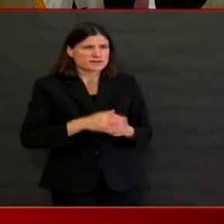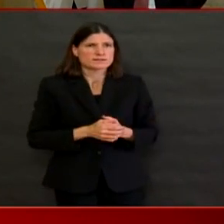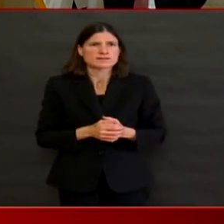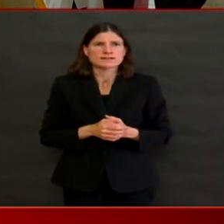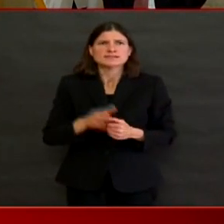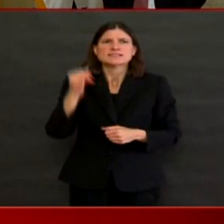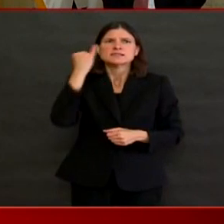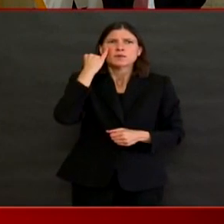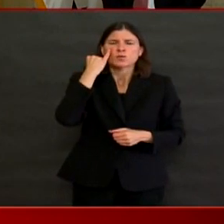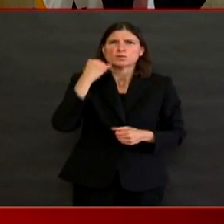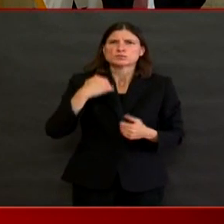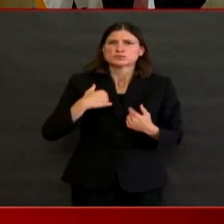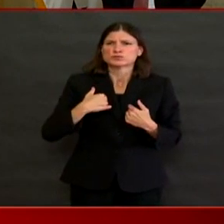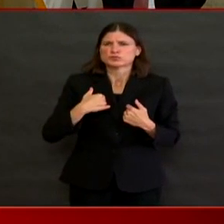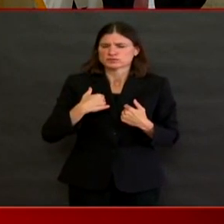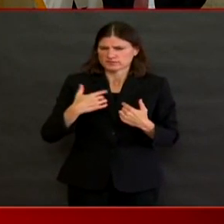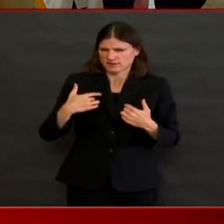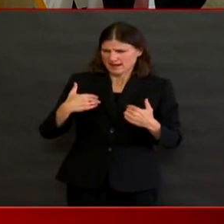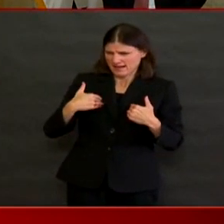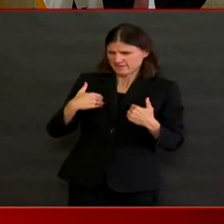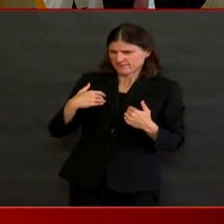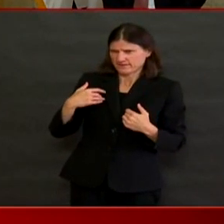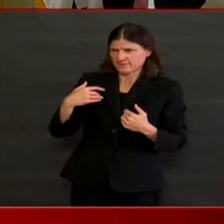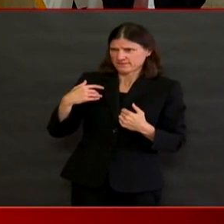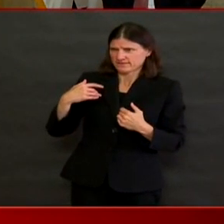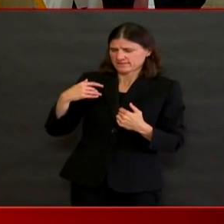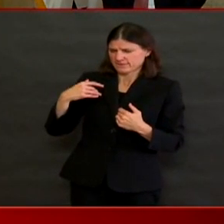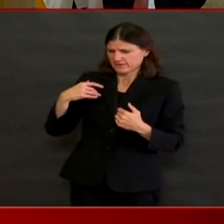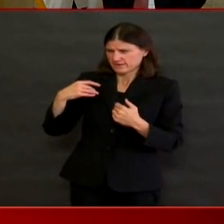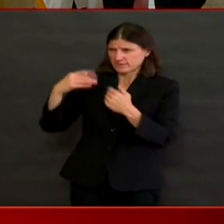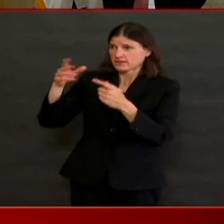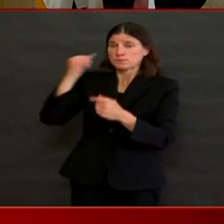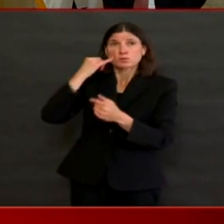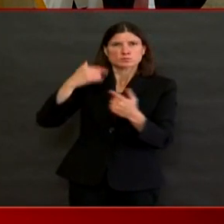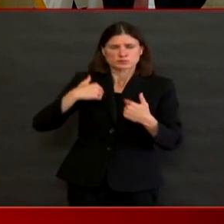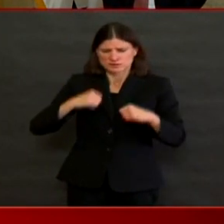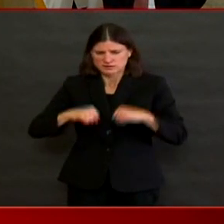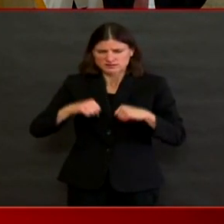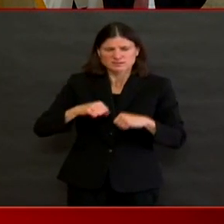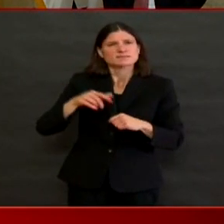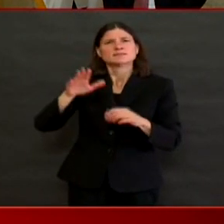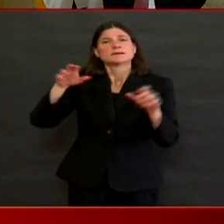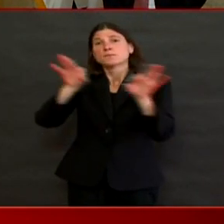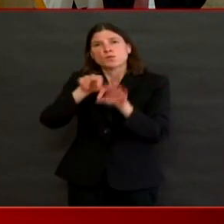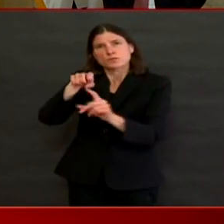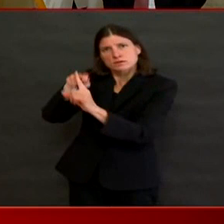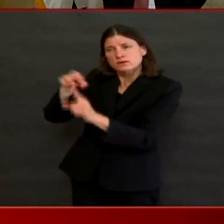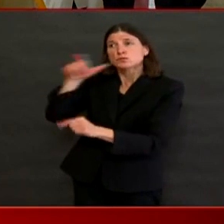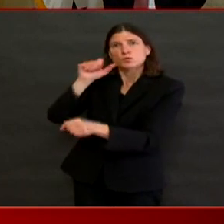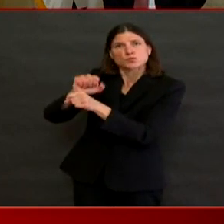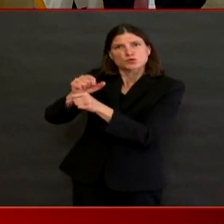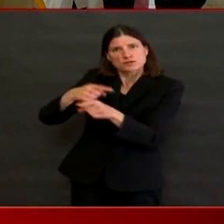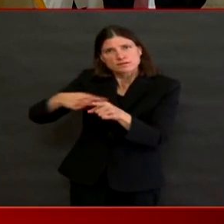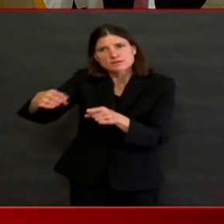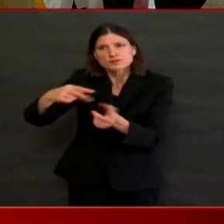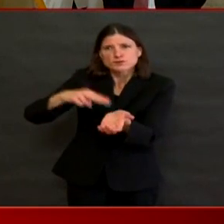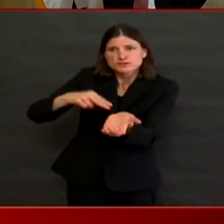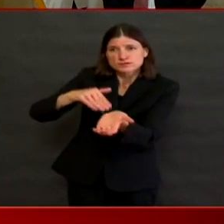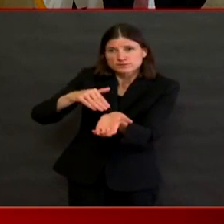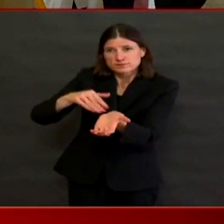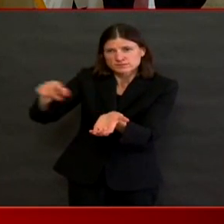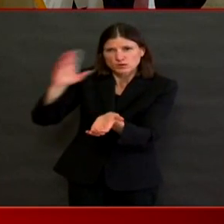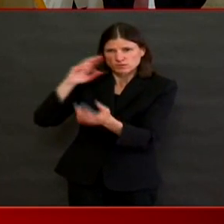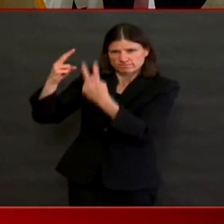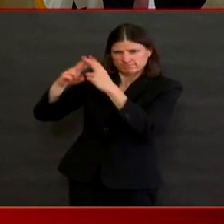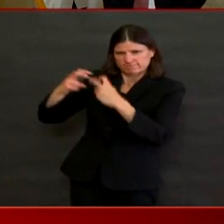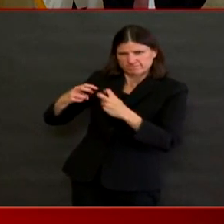Additionally, because people need to stay home if they are ill, we want to continue to make out that call